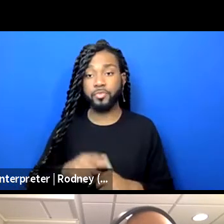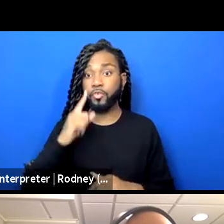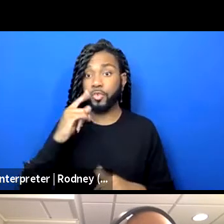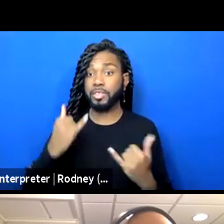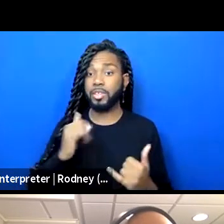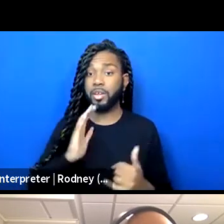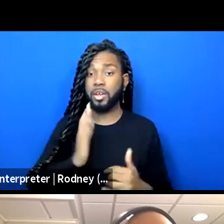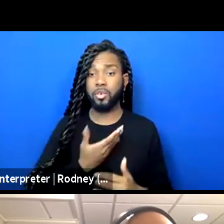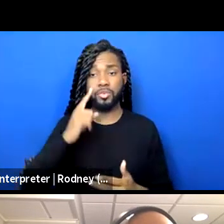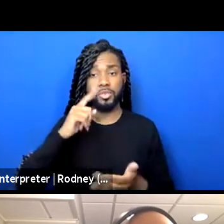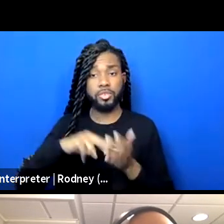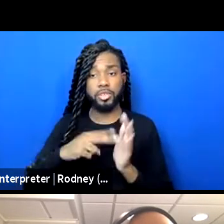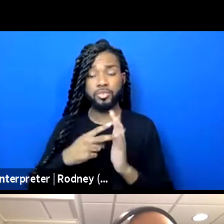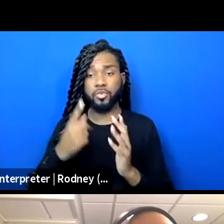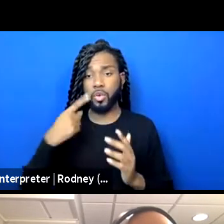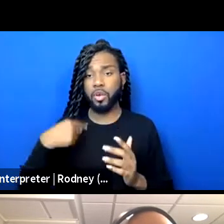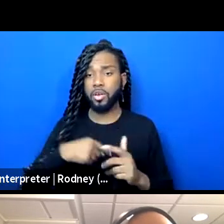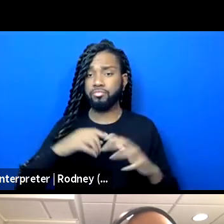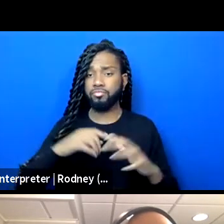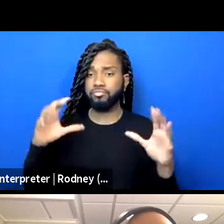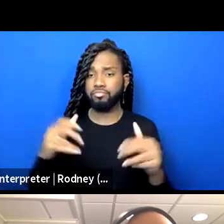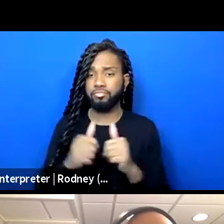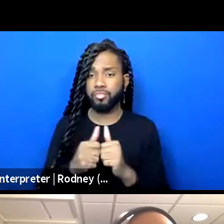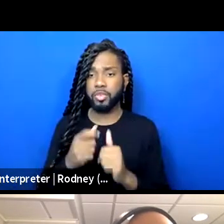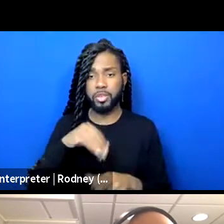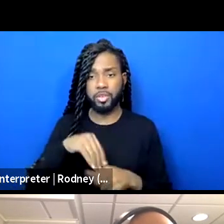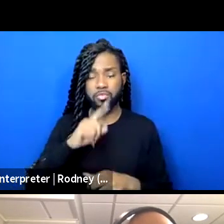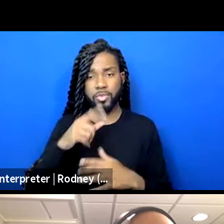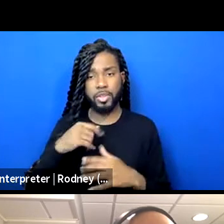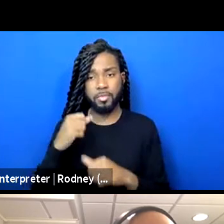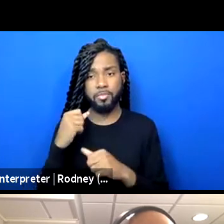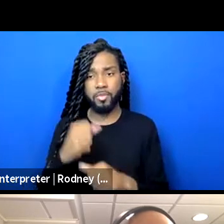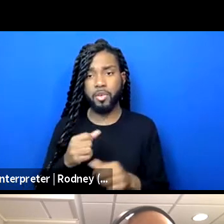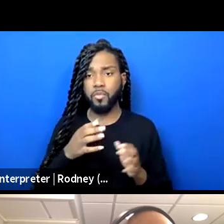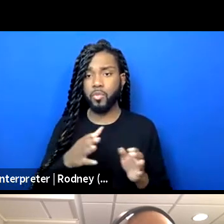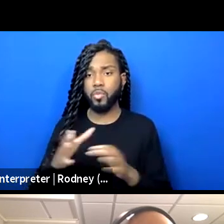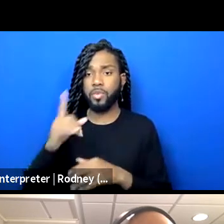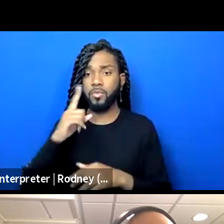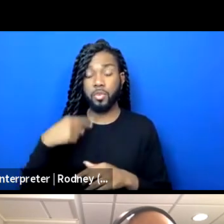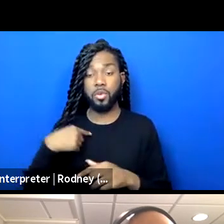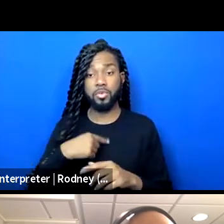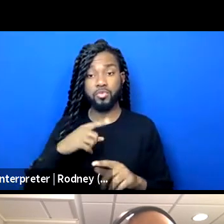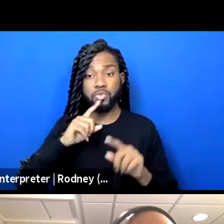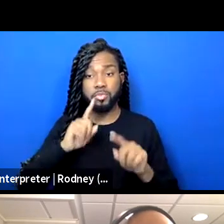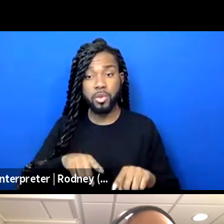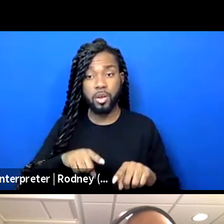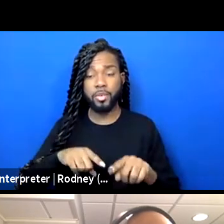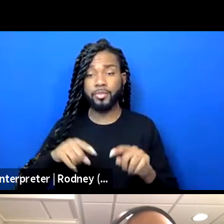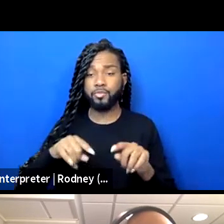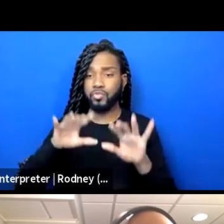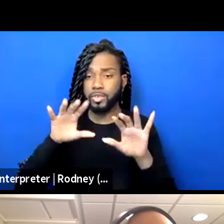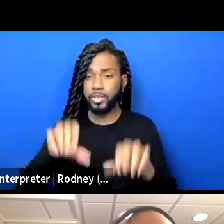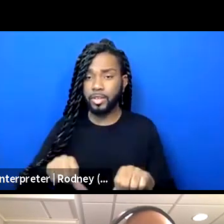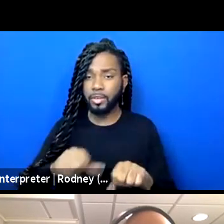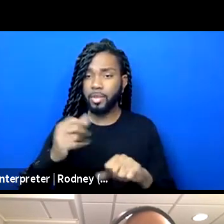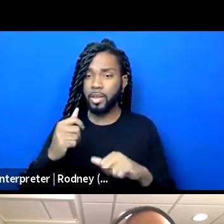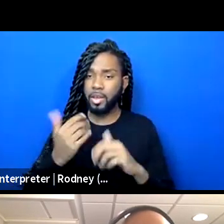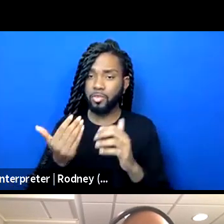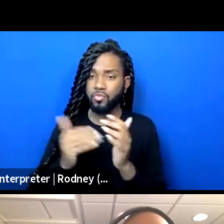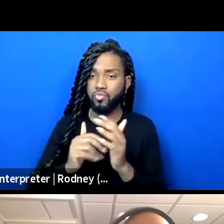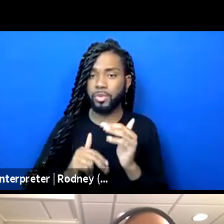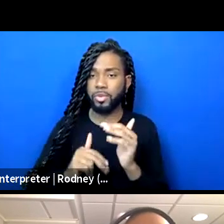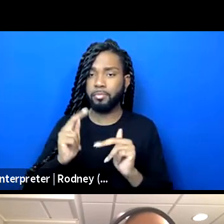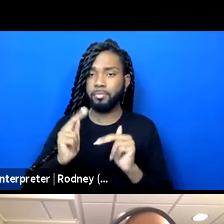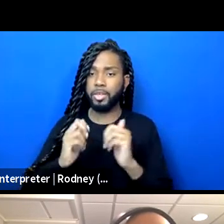is to come together in powerful ways to respond, reclaim and rebuild a new way for